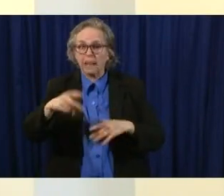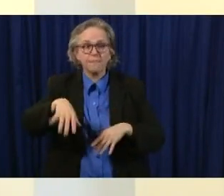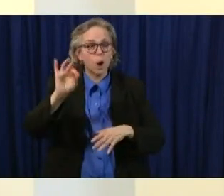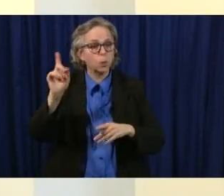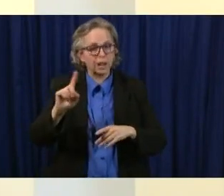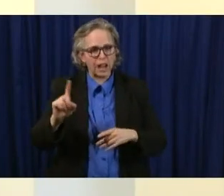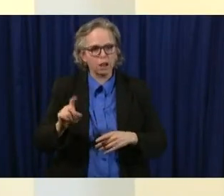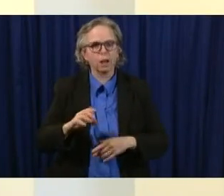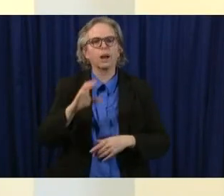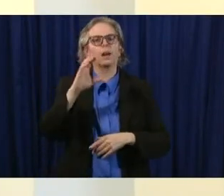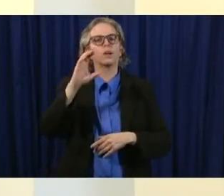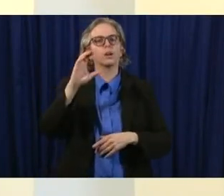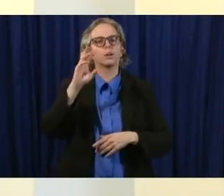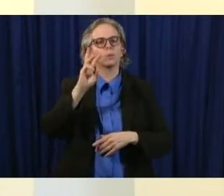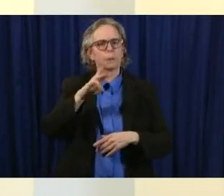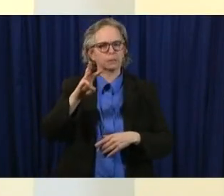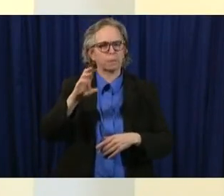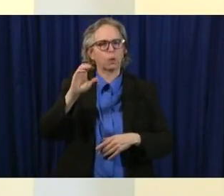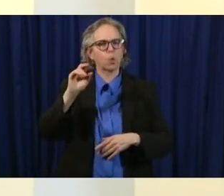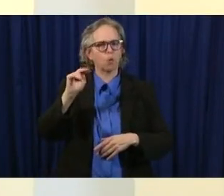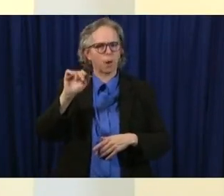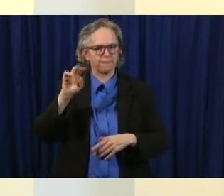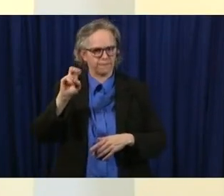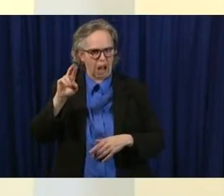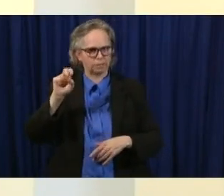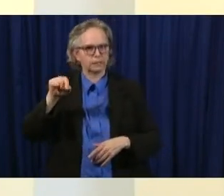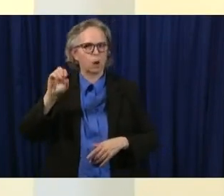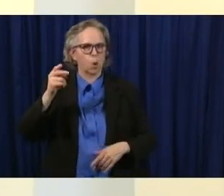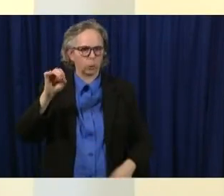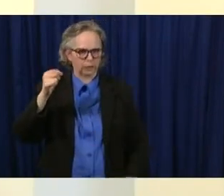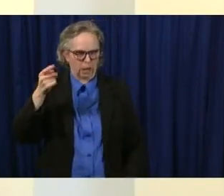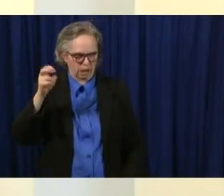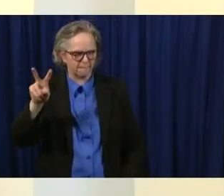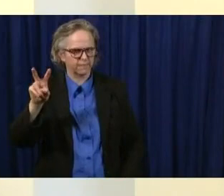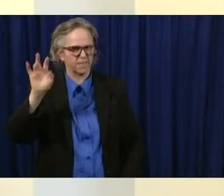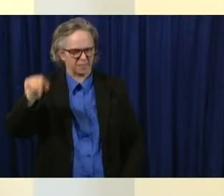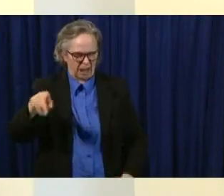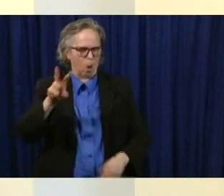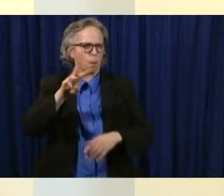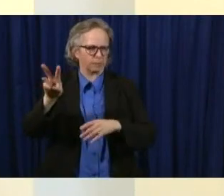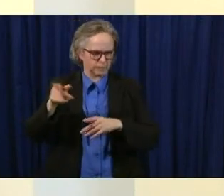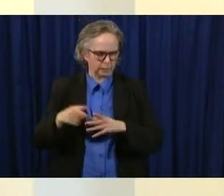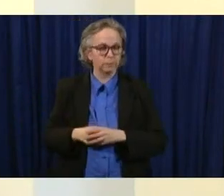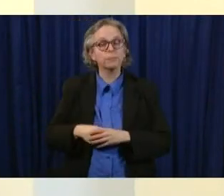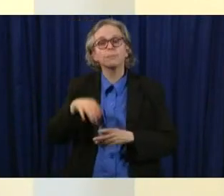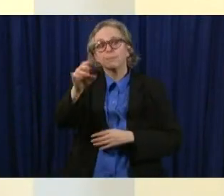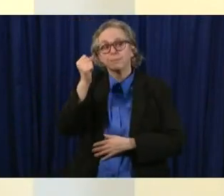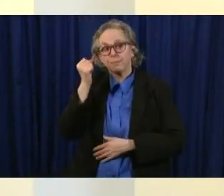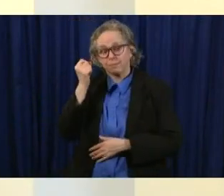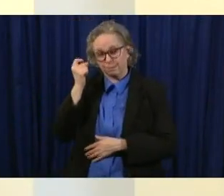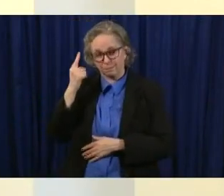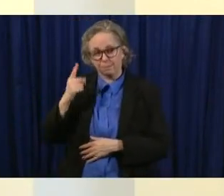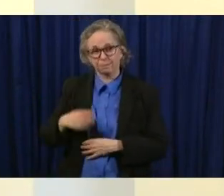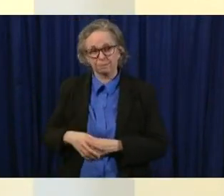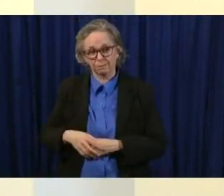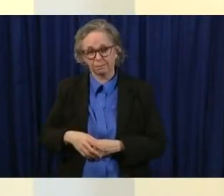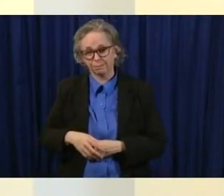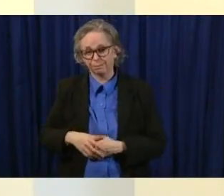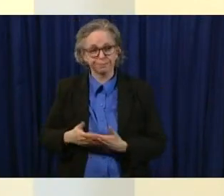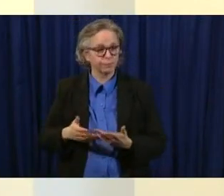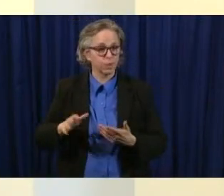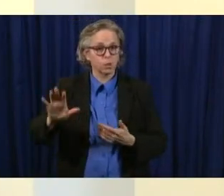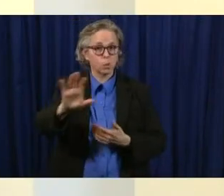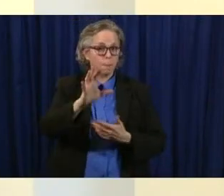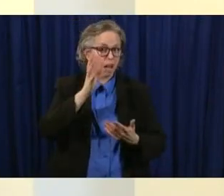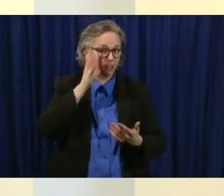.gov to learn more um i also want to note that it might be a good time for parents to make those well child appointments you know